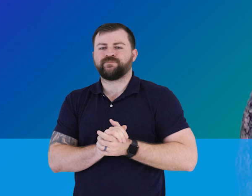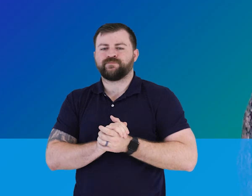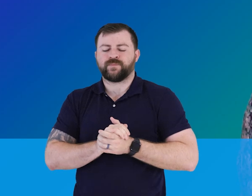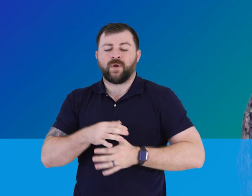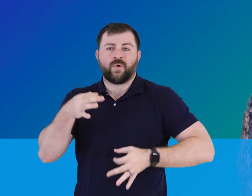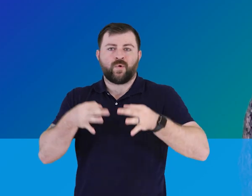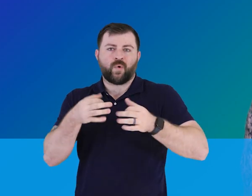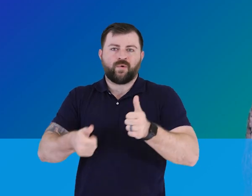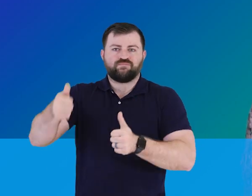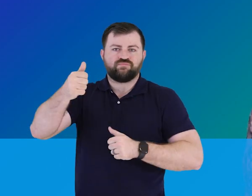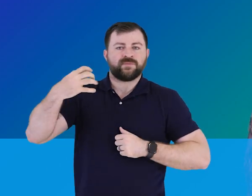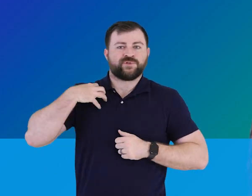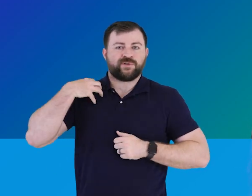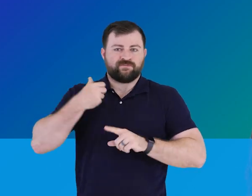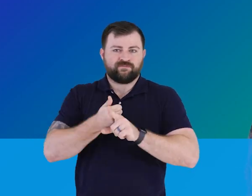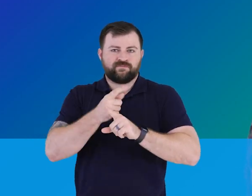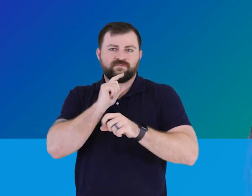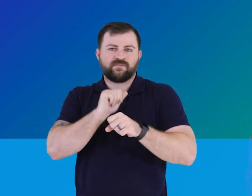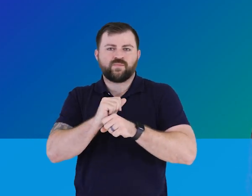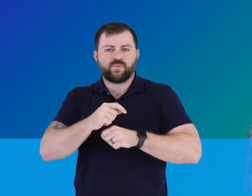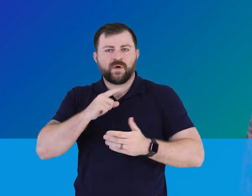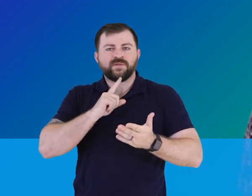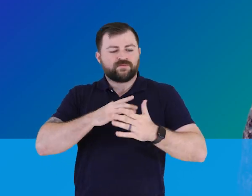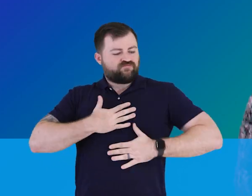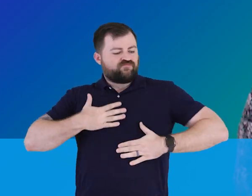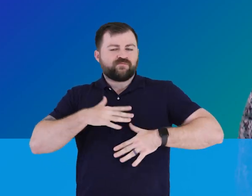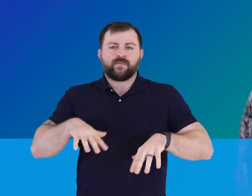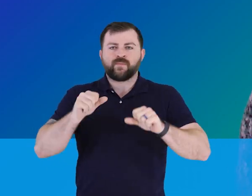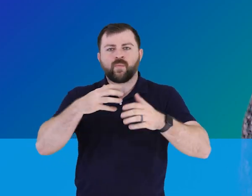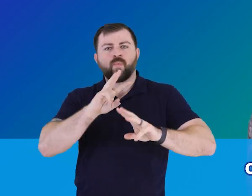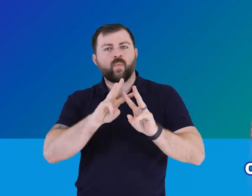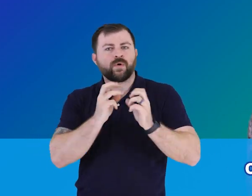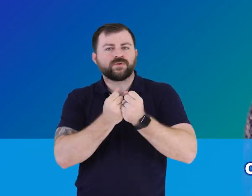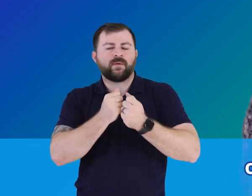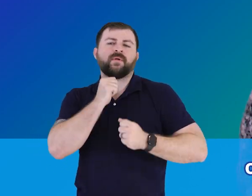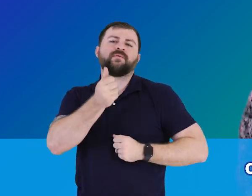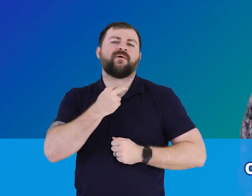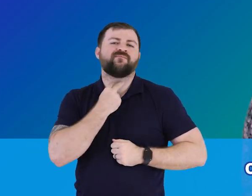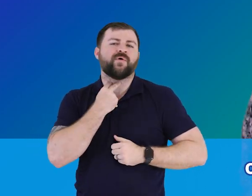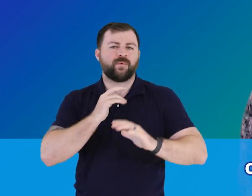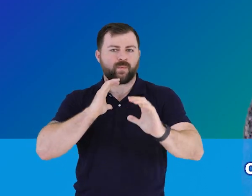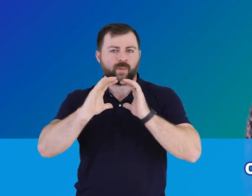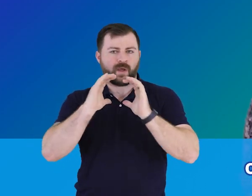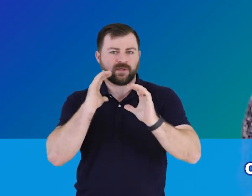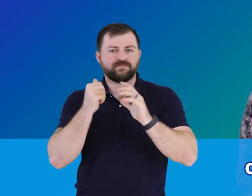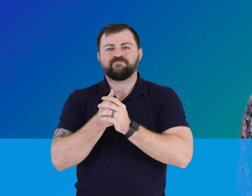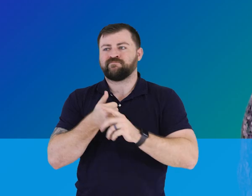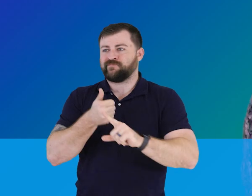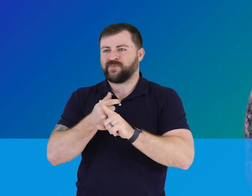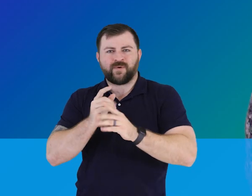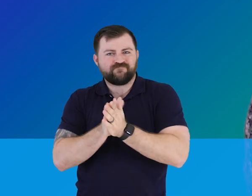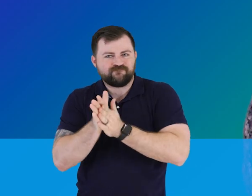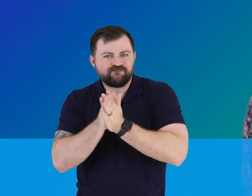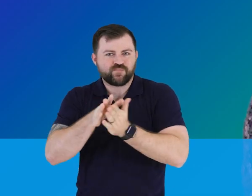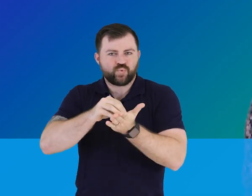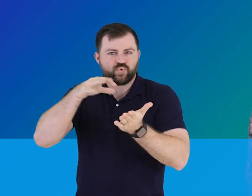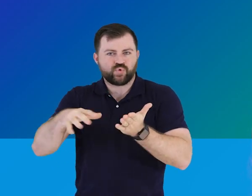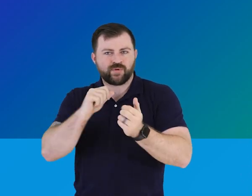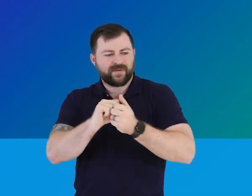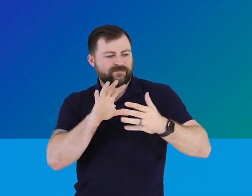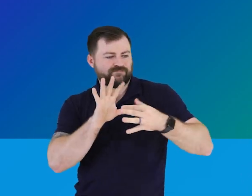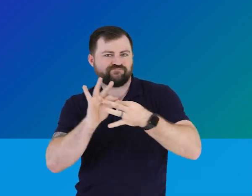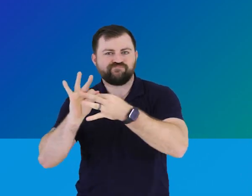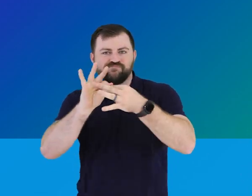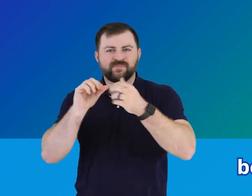A courtroom judge was attending and thoroughly enjoying a workshop on nonverbal communication. She was an eager student,